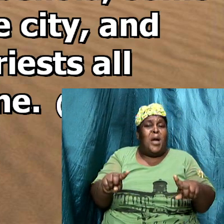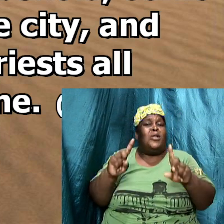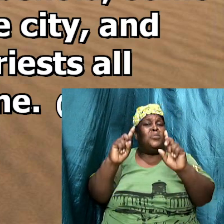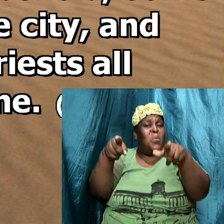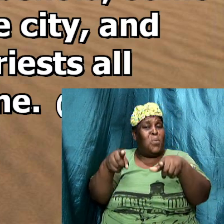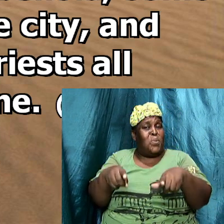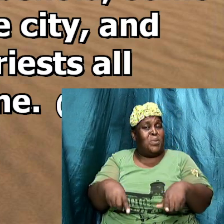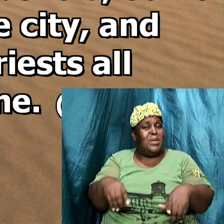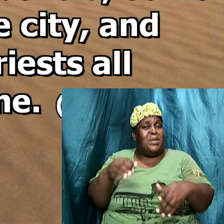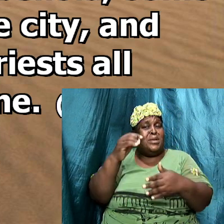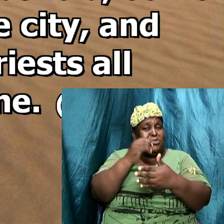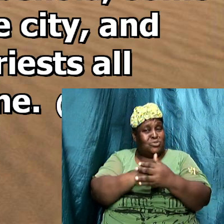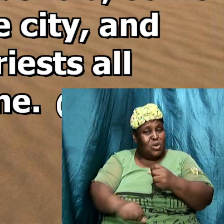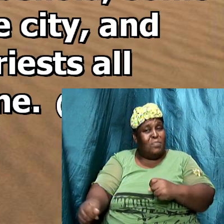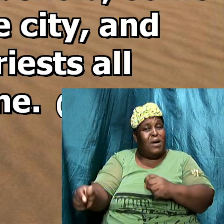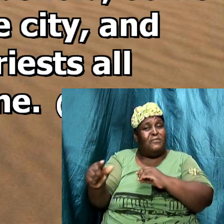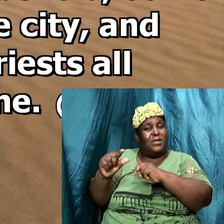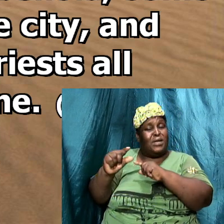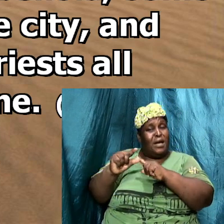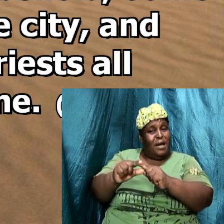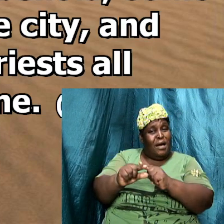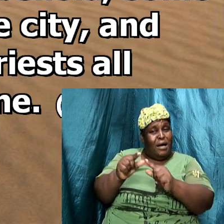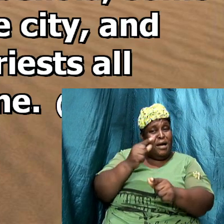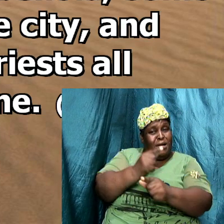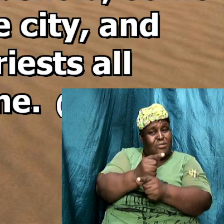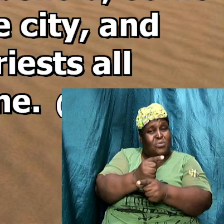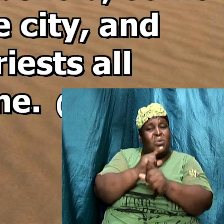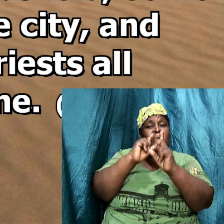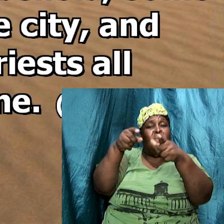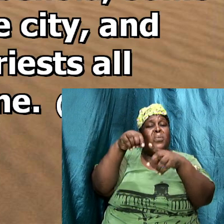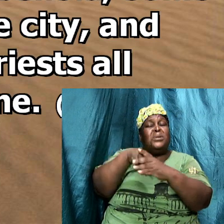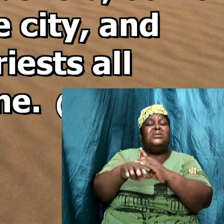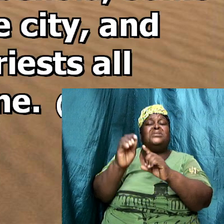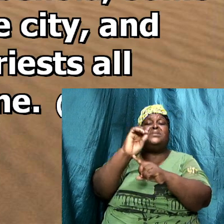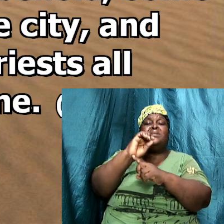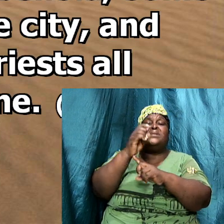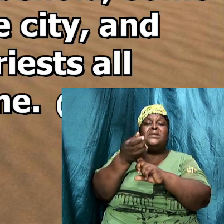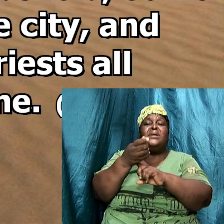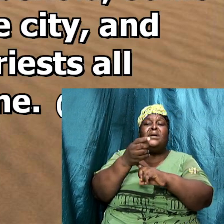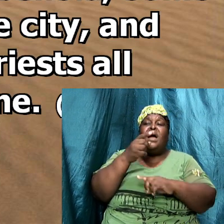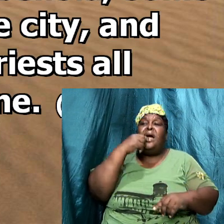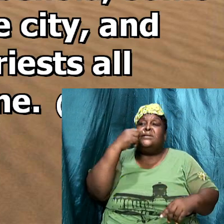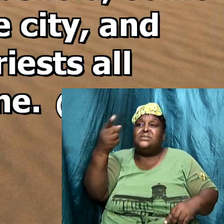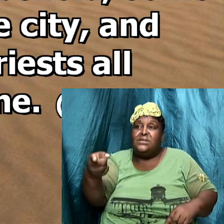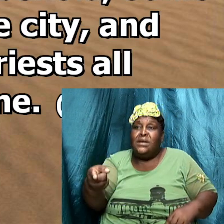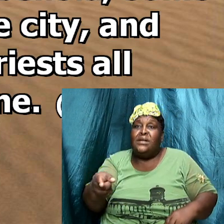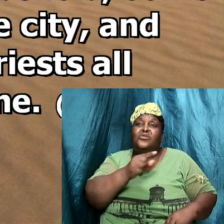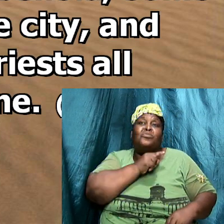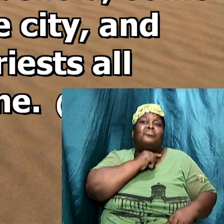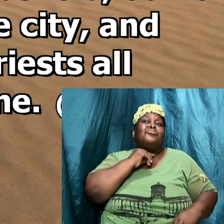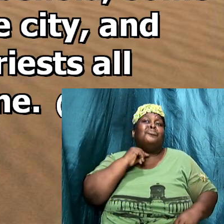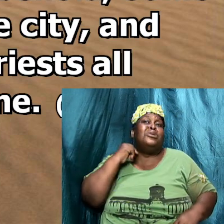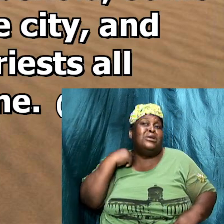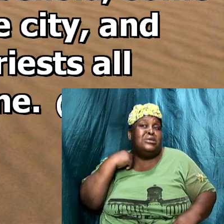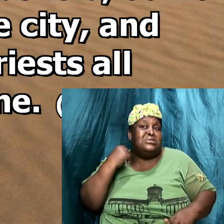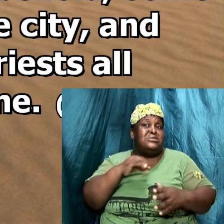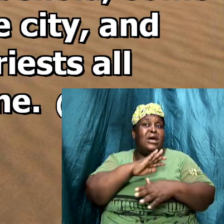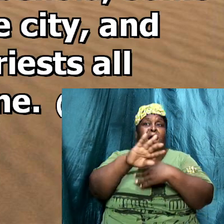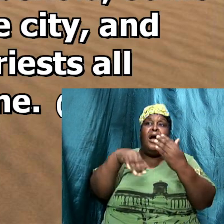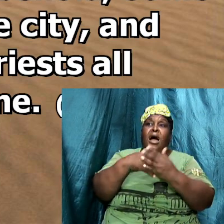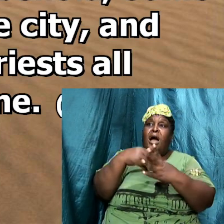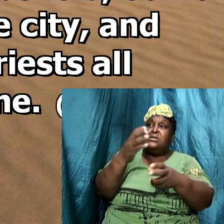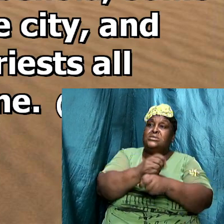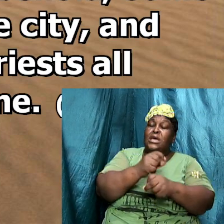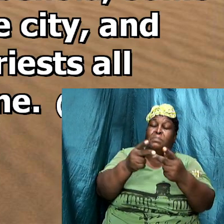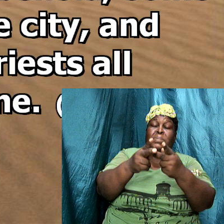behold some of the guard went into the city and told the chief priest all that had taken